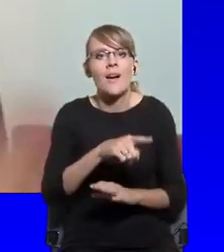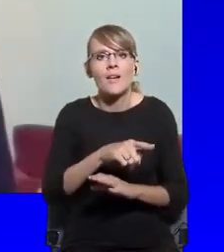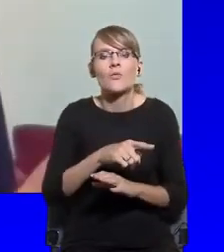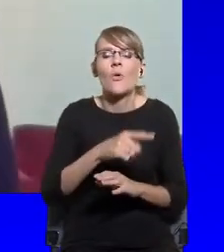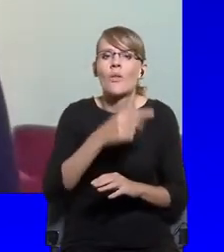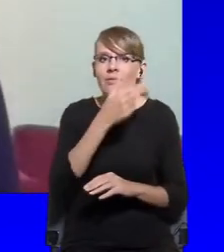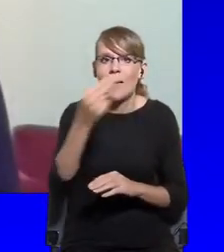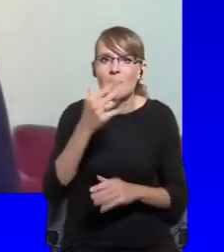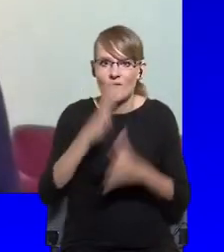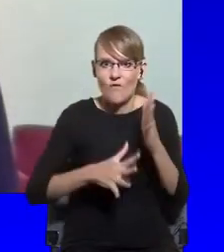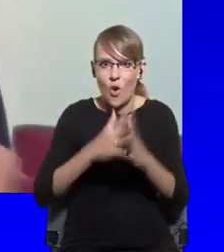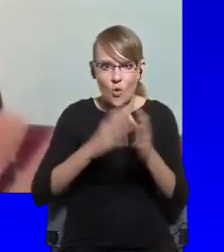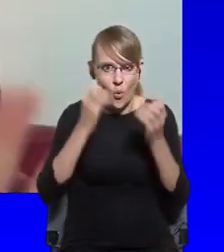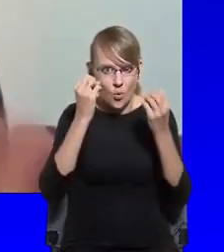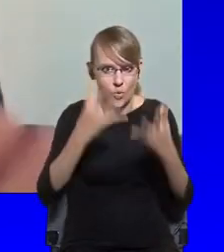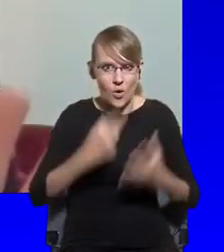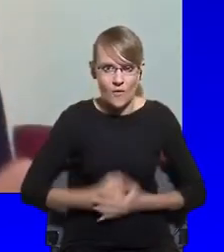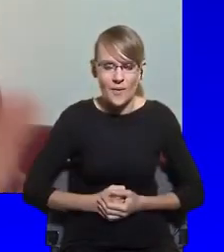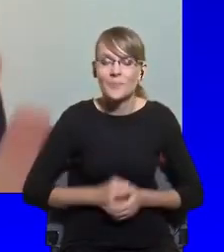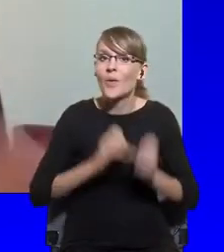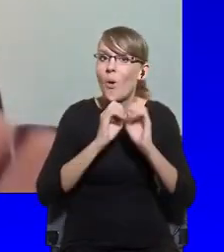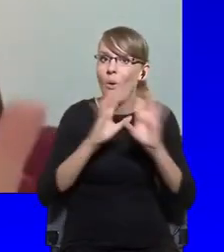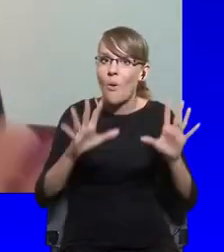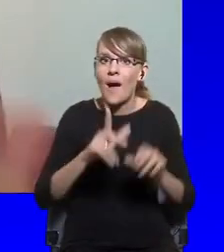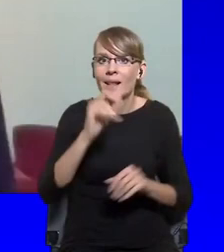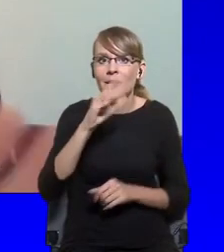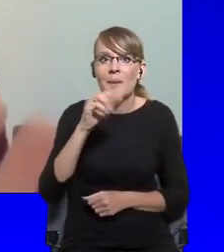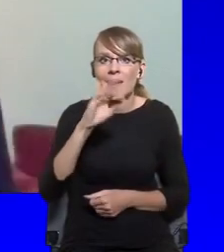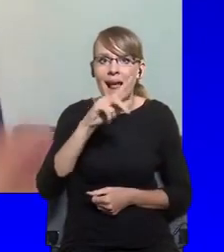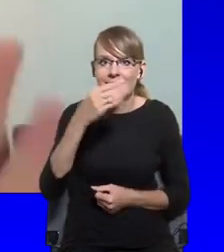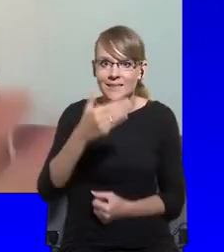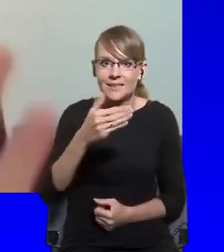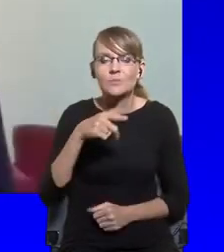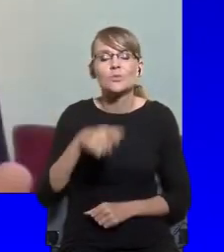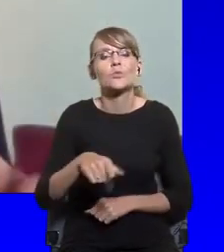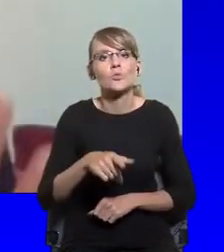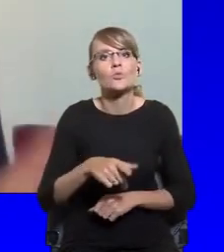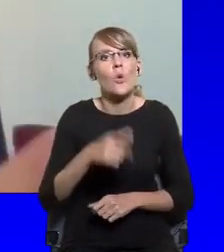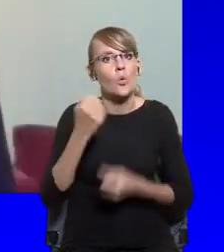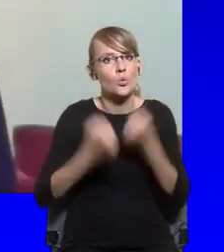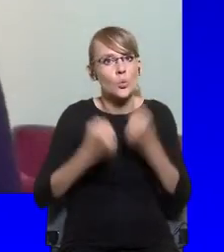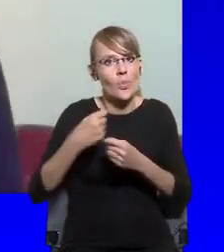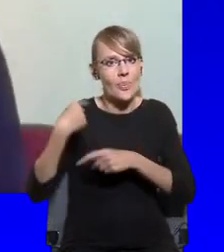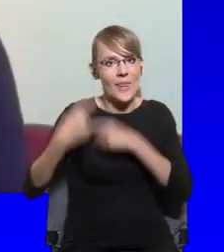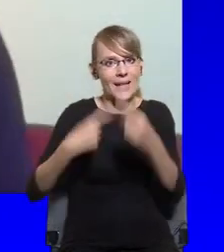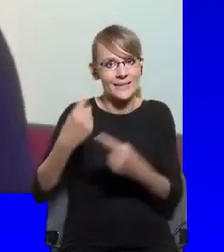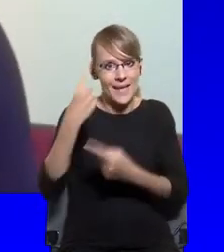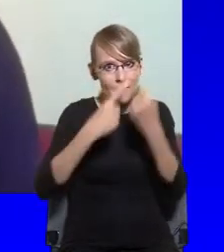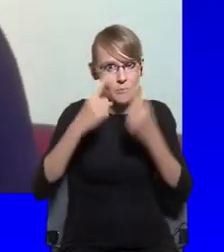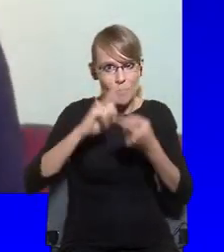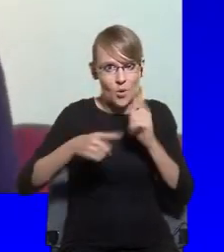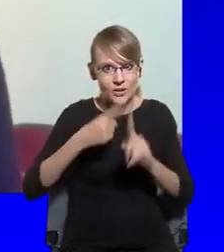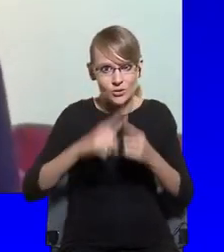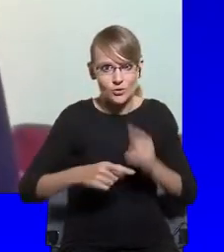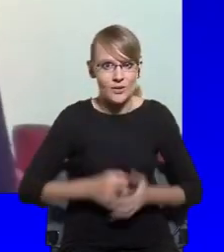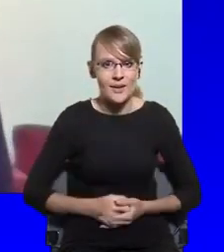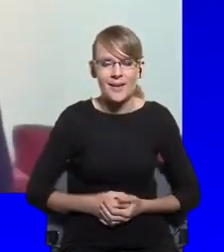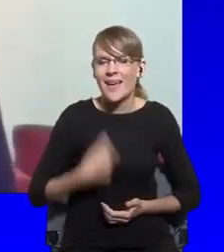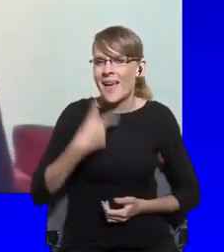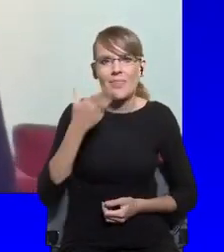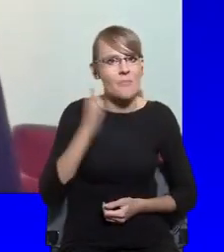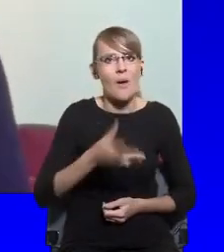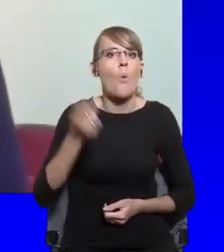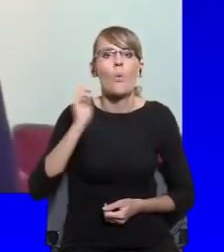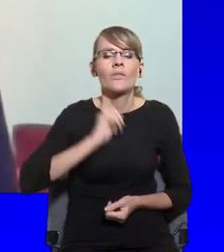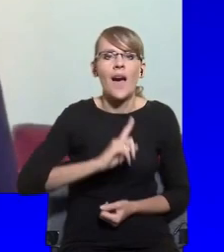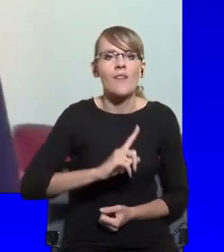Obviously, liberalism is a very complicated tradition in the history of political thought, and I'm not pretending that anybody could do justice to it